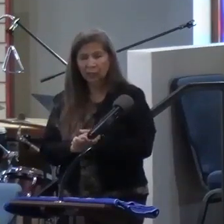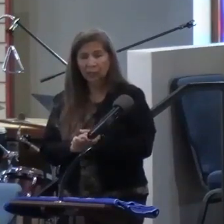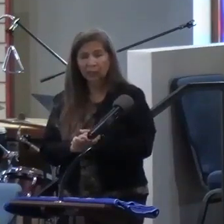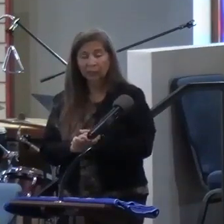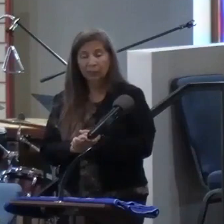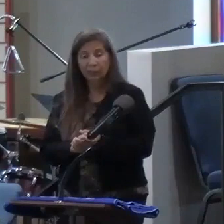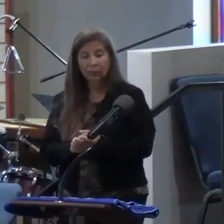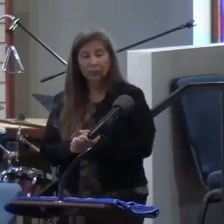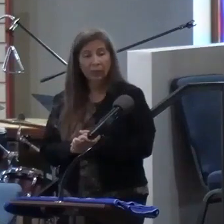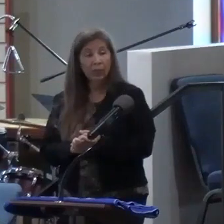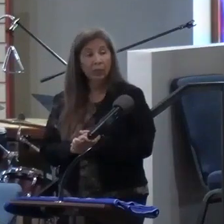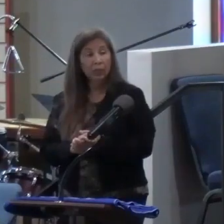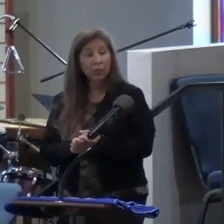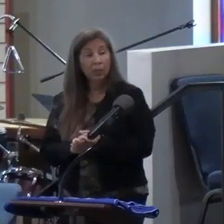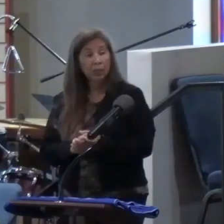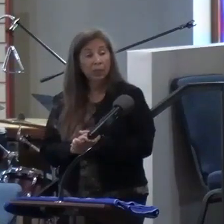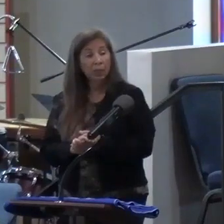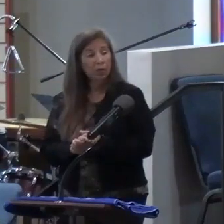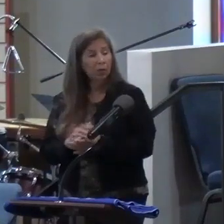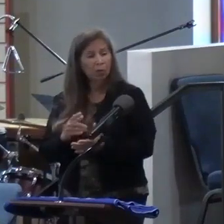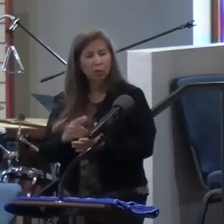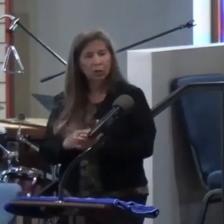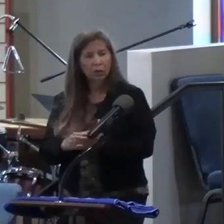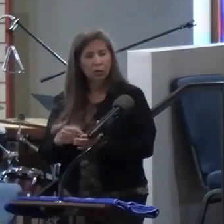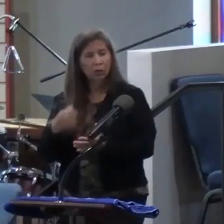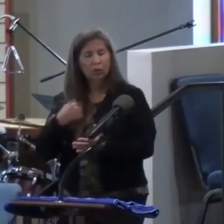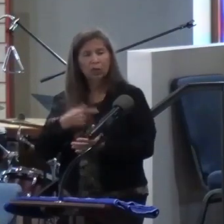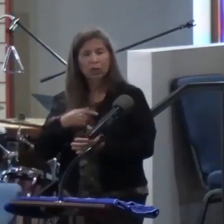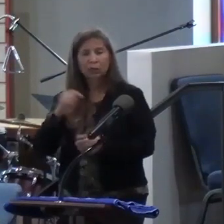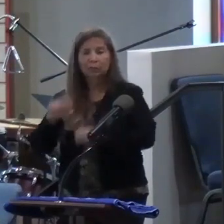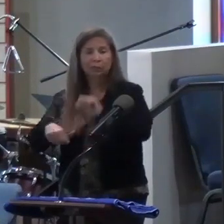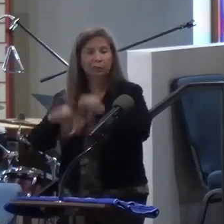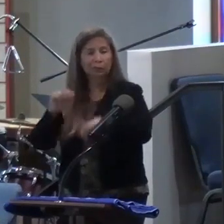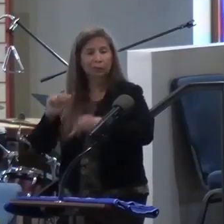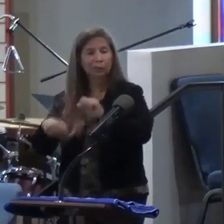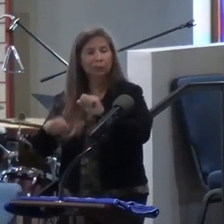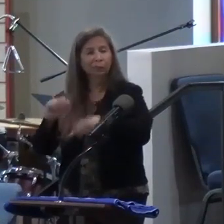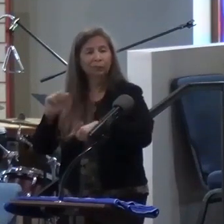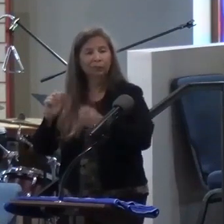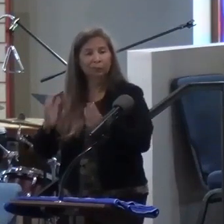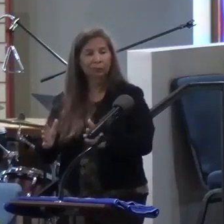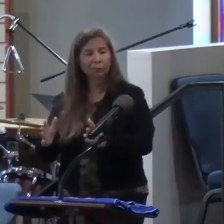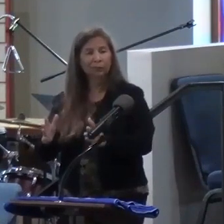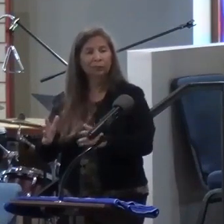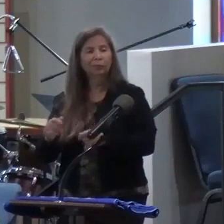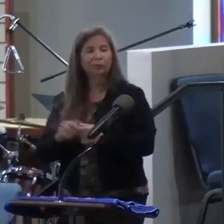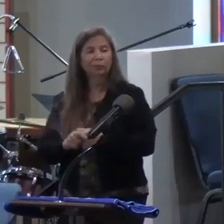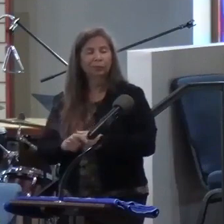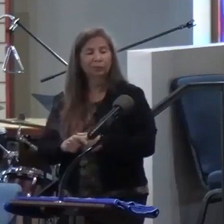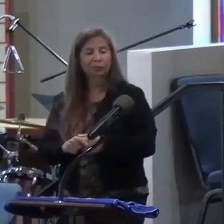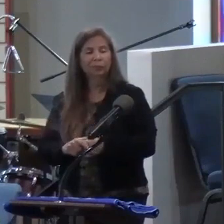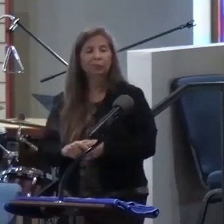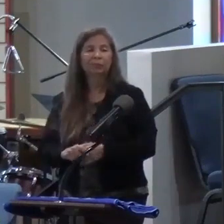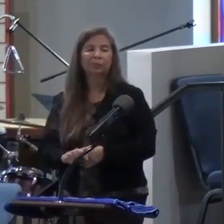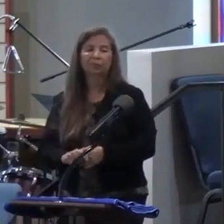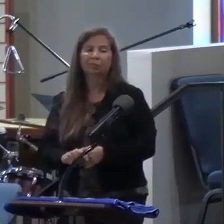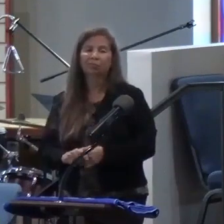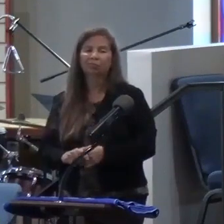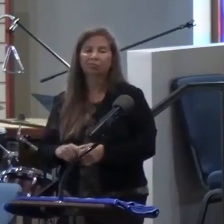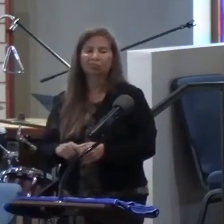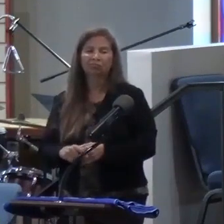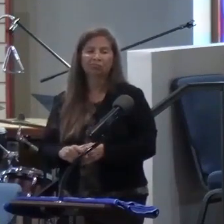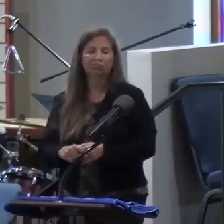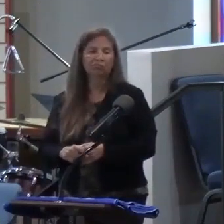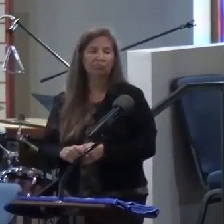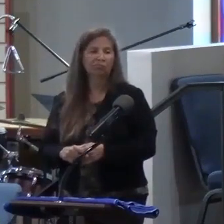And I'm just going to say, what do we know Thomas as in our modern culture? Doubting Thomas. I think that is, I'll use the nice